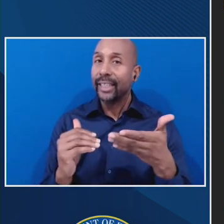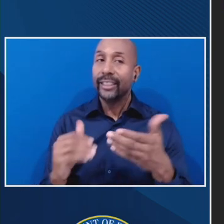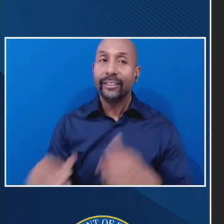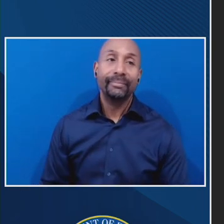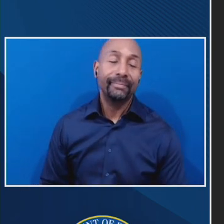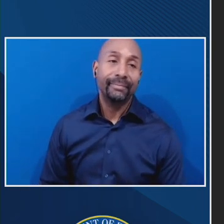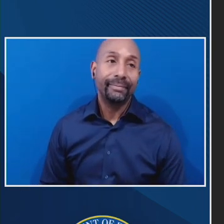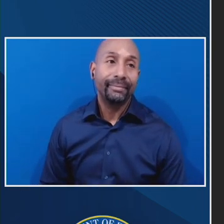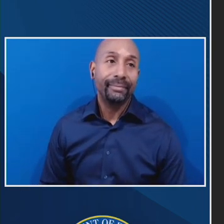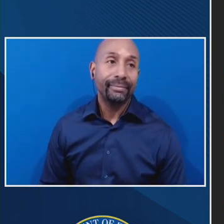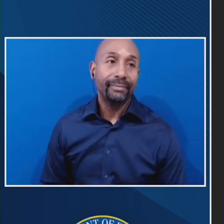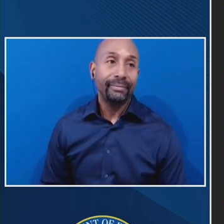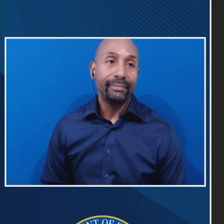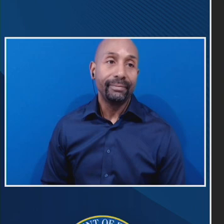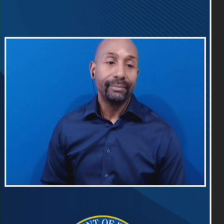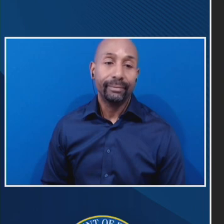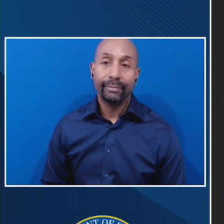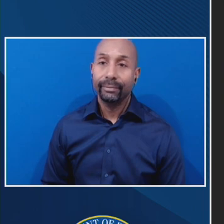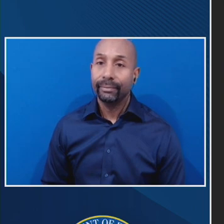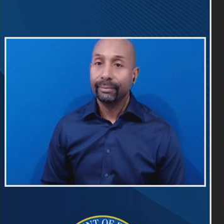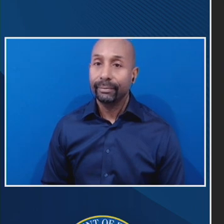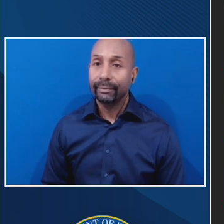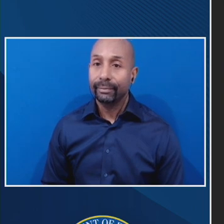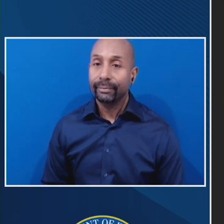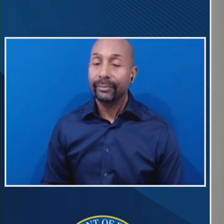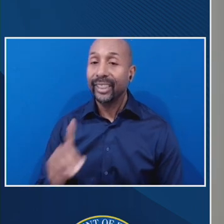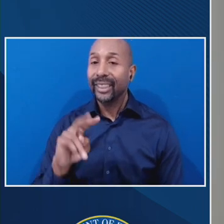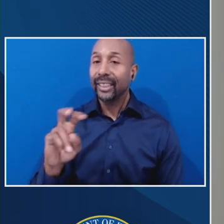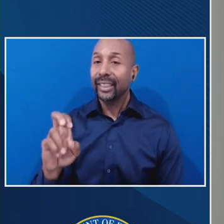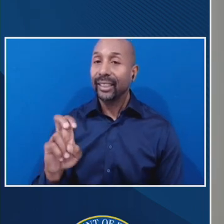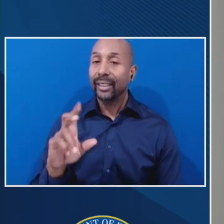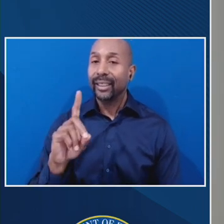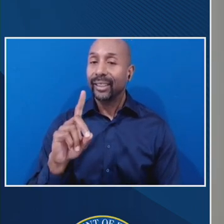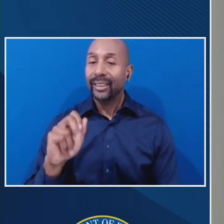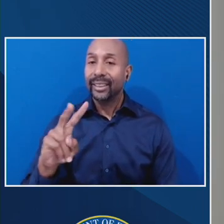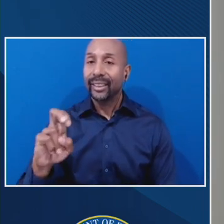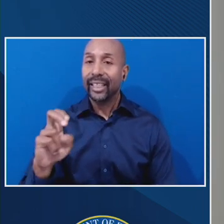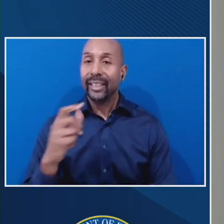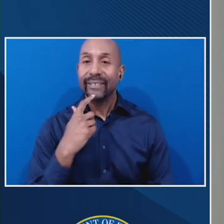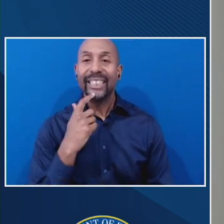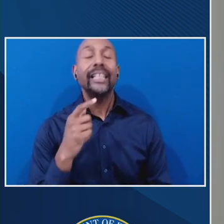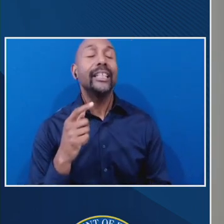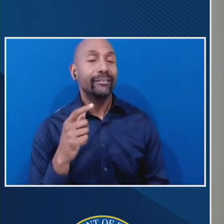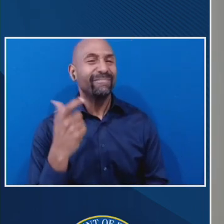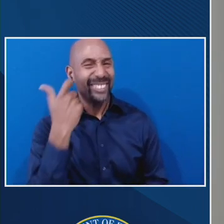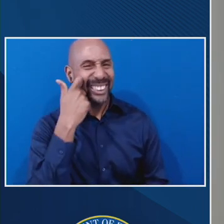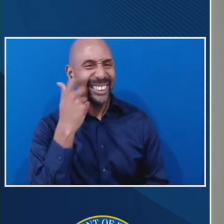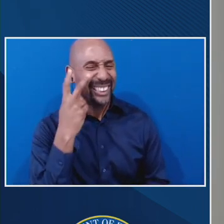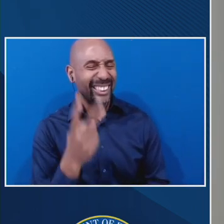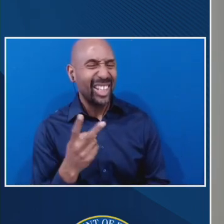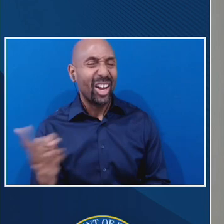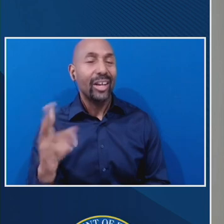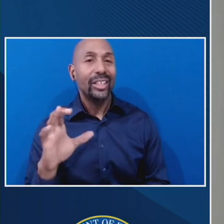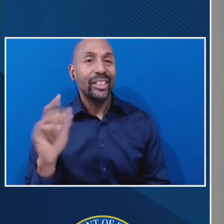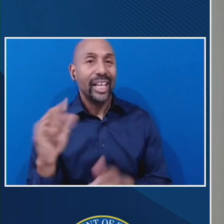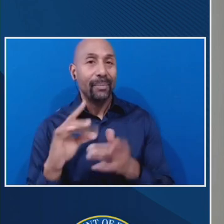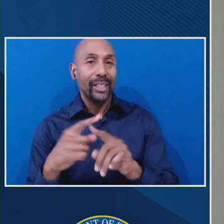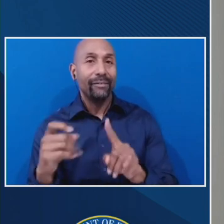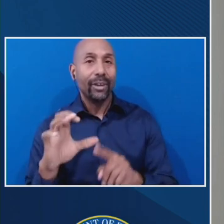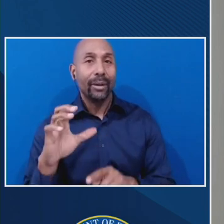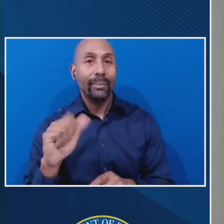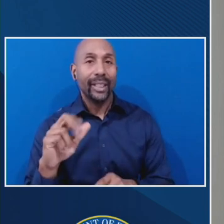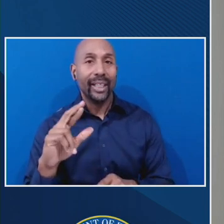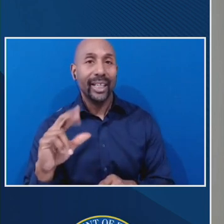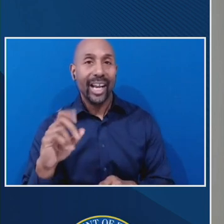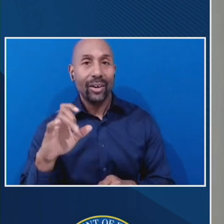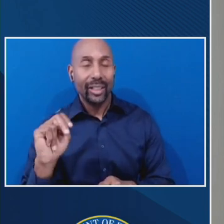Okay. I just wanted to mention, I just saw in the chat that poor Carolyn also lost power just now. Um, so we have her alternate, uh, stepping in for